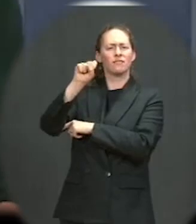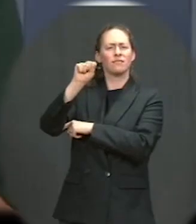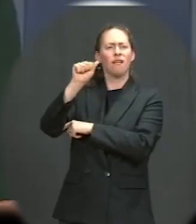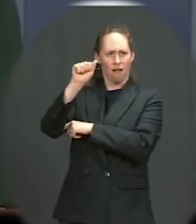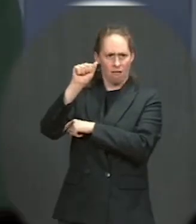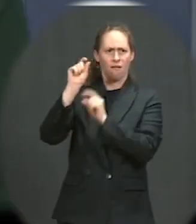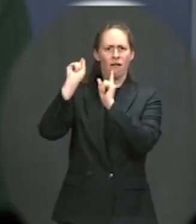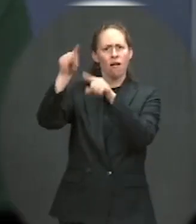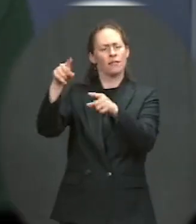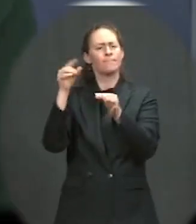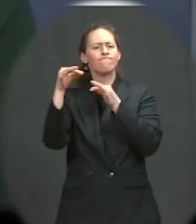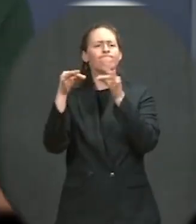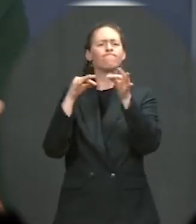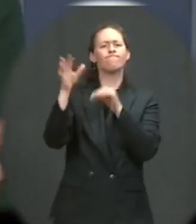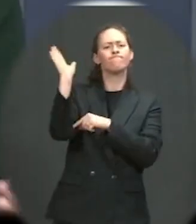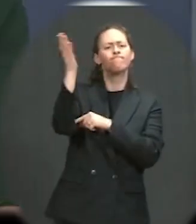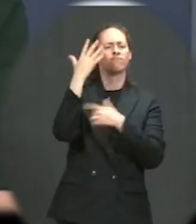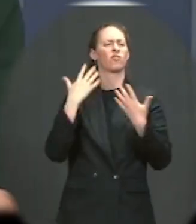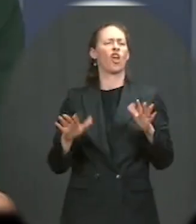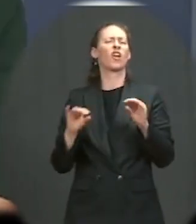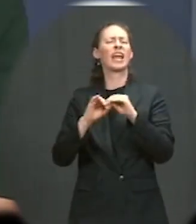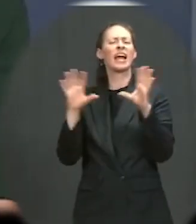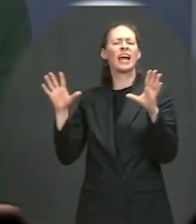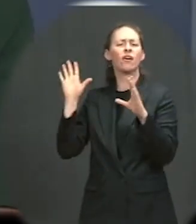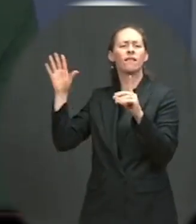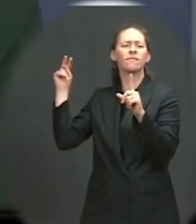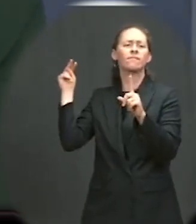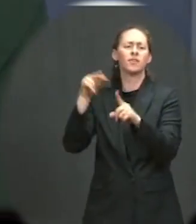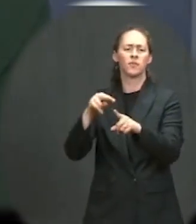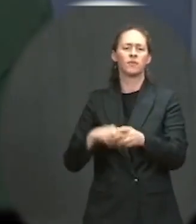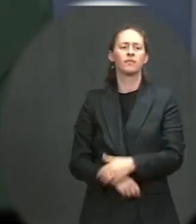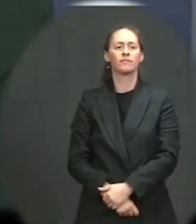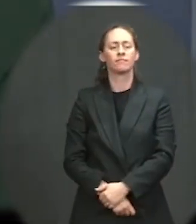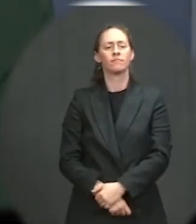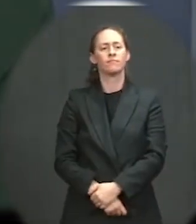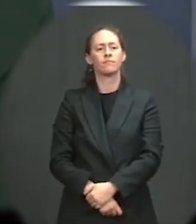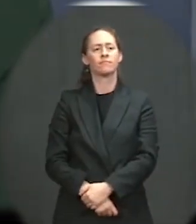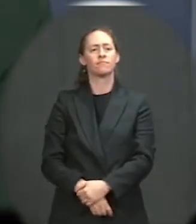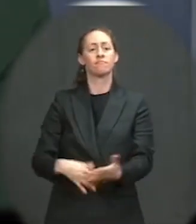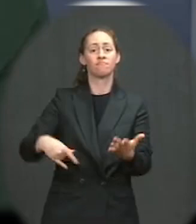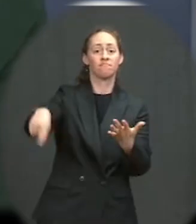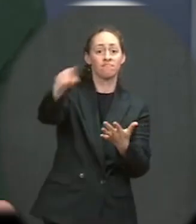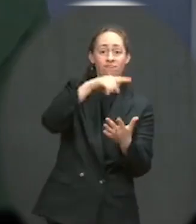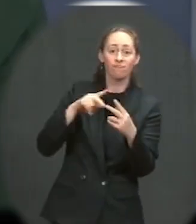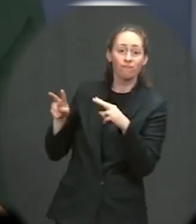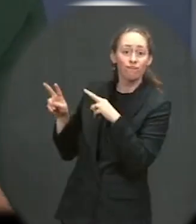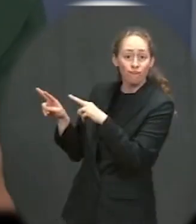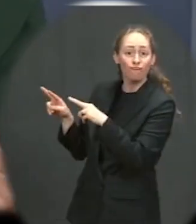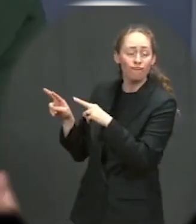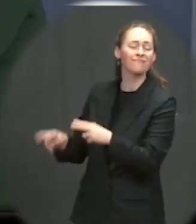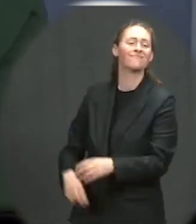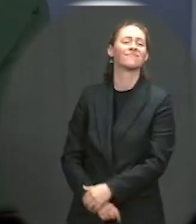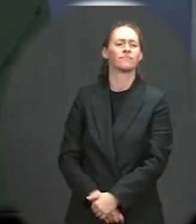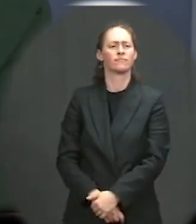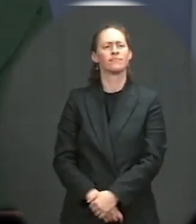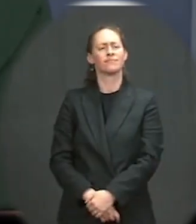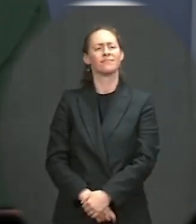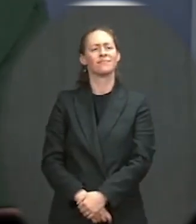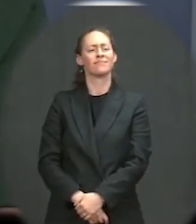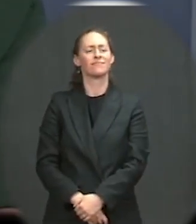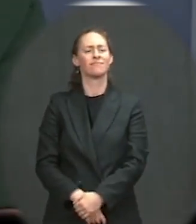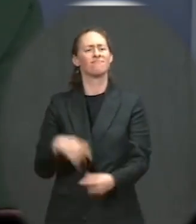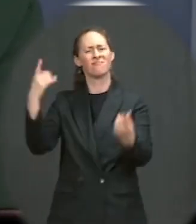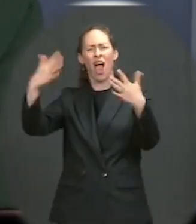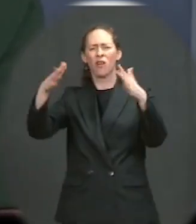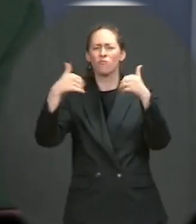get closer, but I can tell you that what you should expect to hear from him is that there are many ways to work